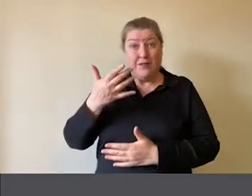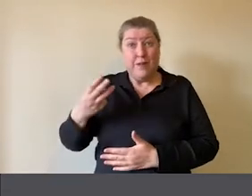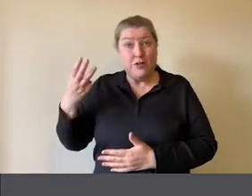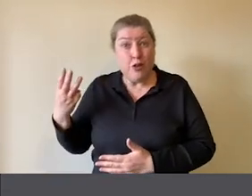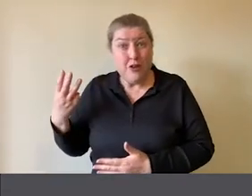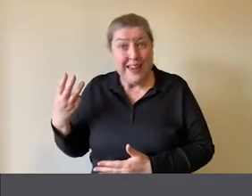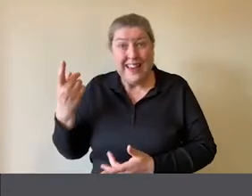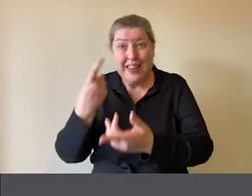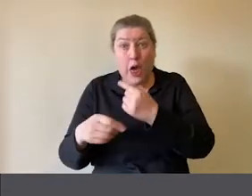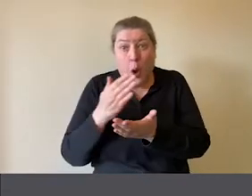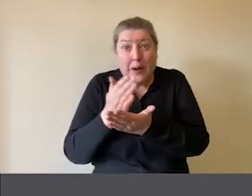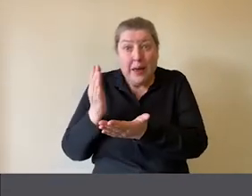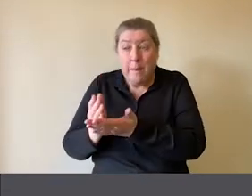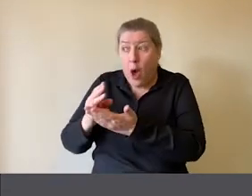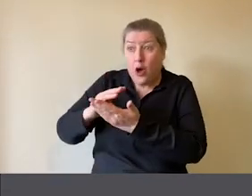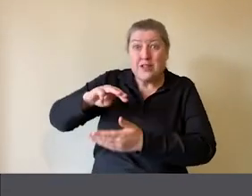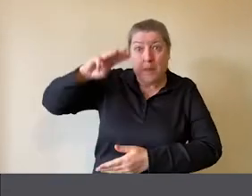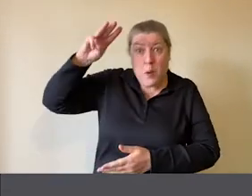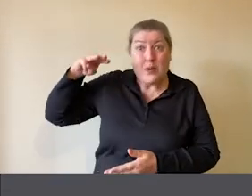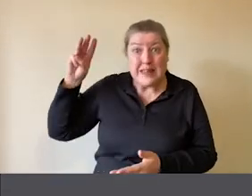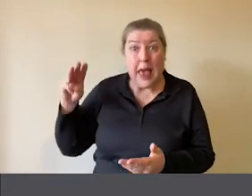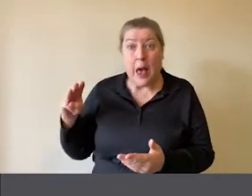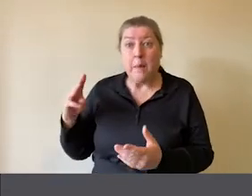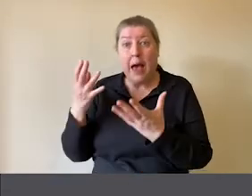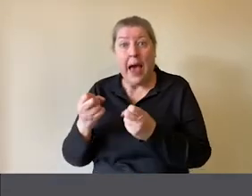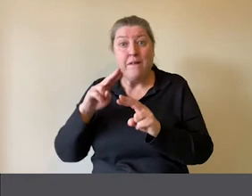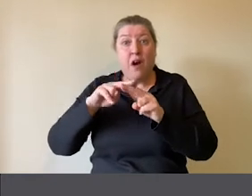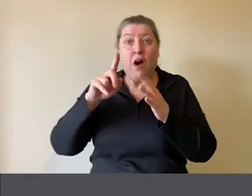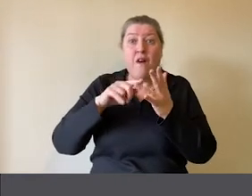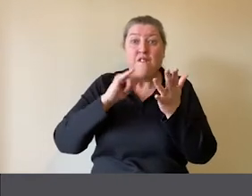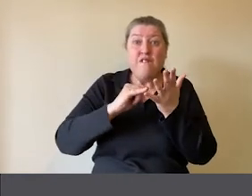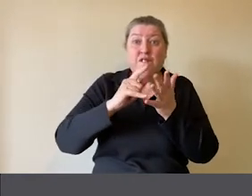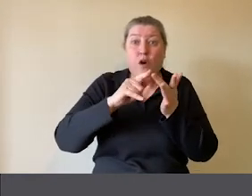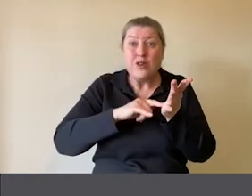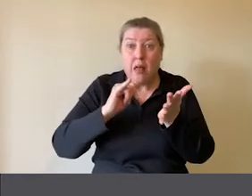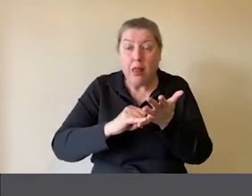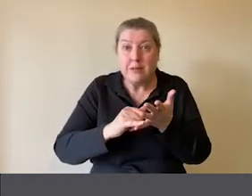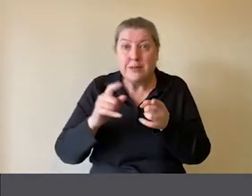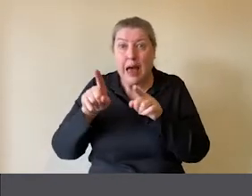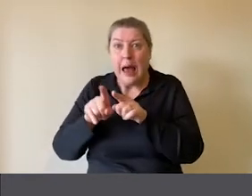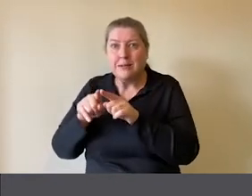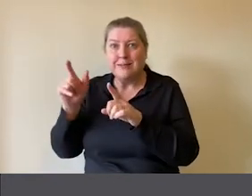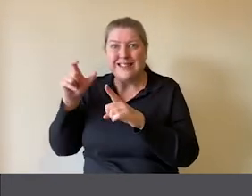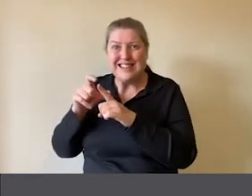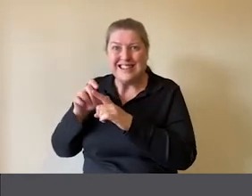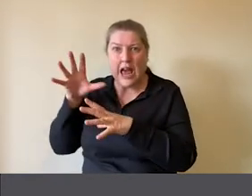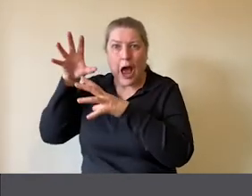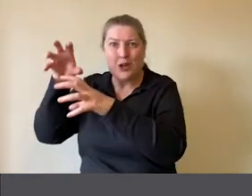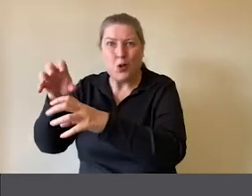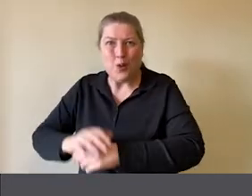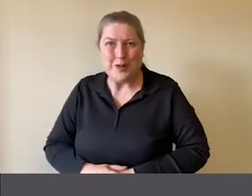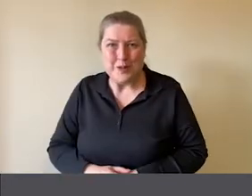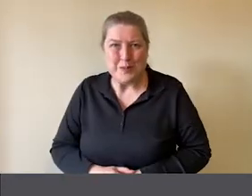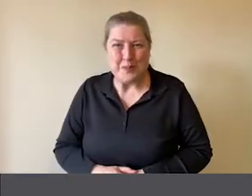museum where the British Museum has got some fossils and some dinosaurs. So in this part of the gallery, we were doing a workshop